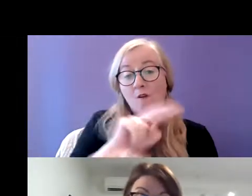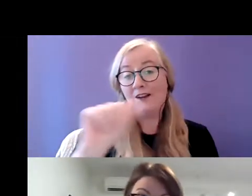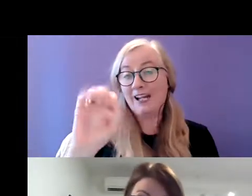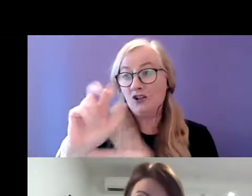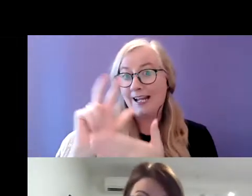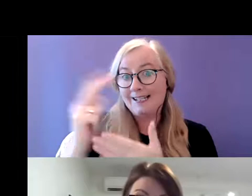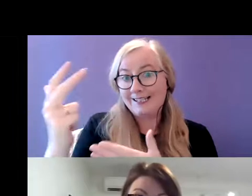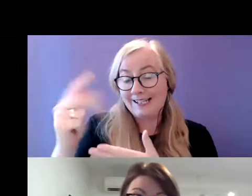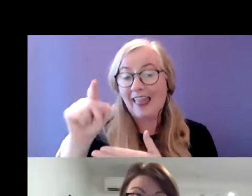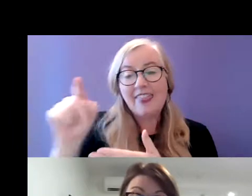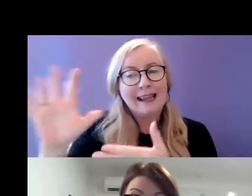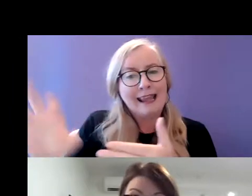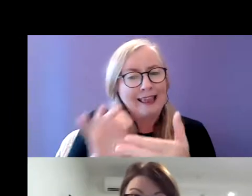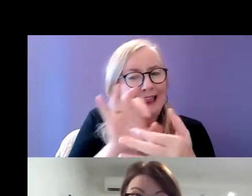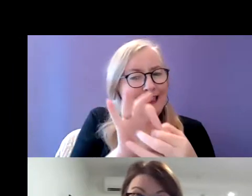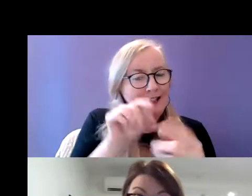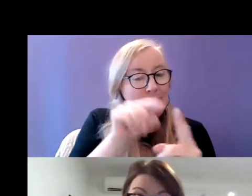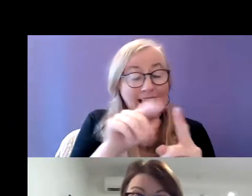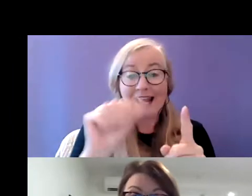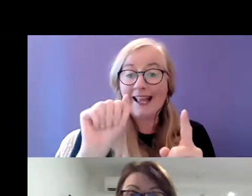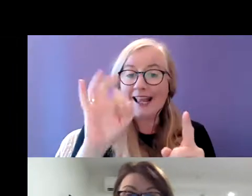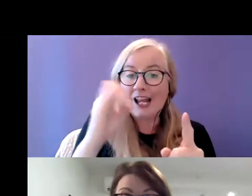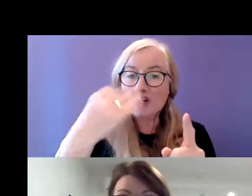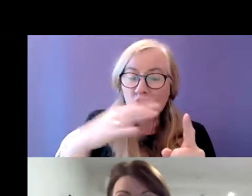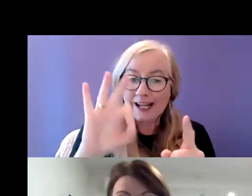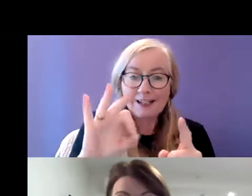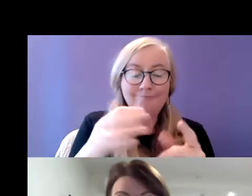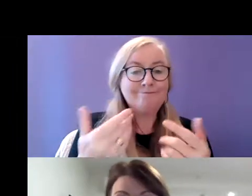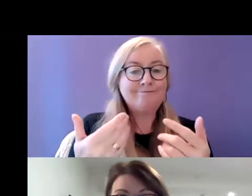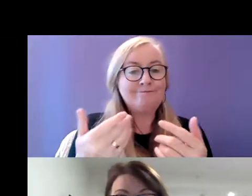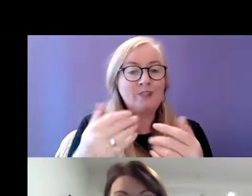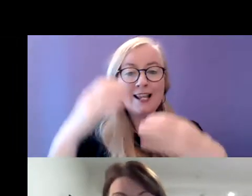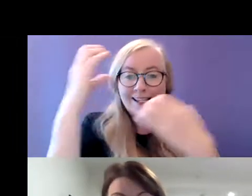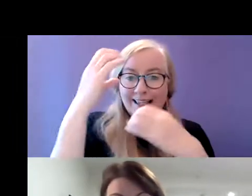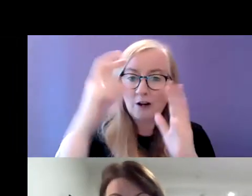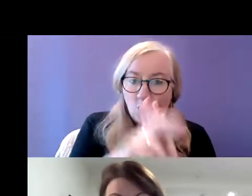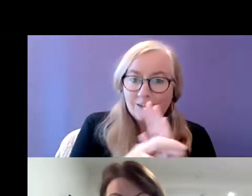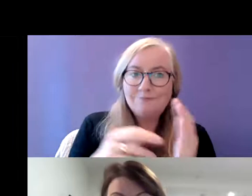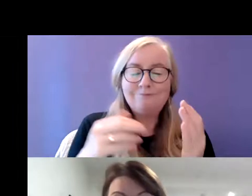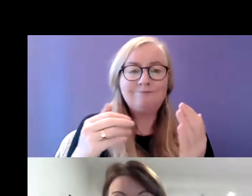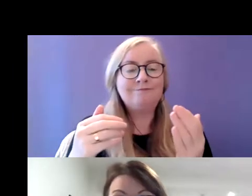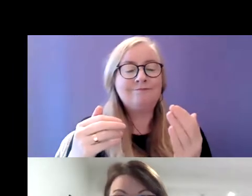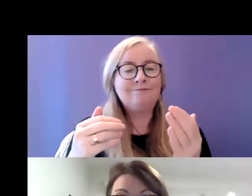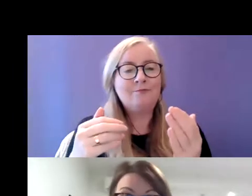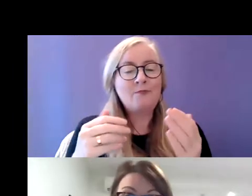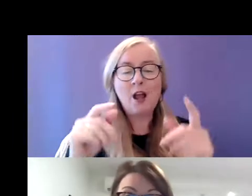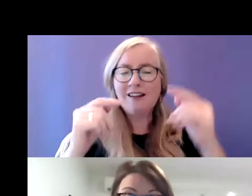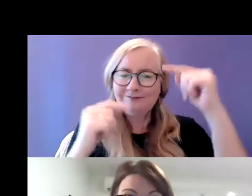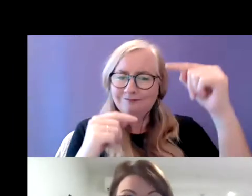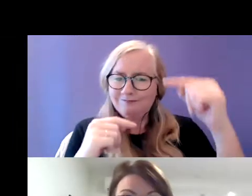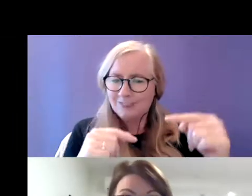which links back to that point about the ageing cohort, ageing carers, and that